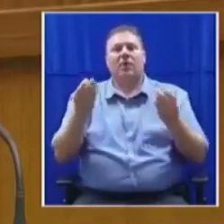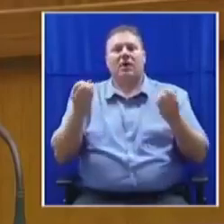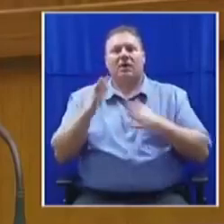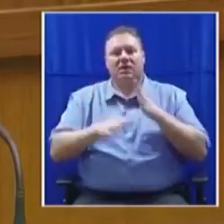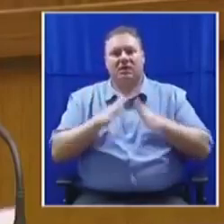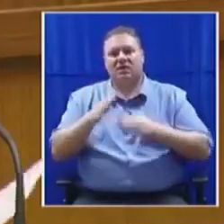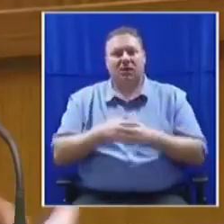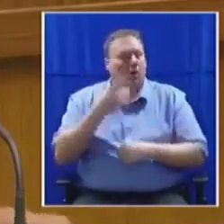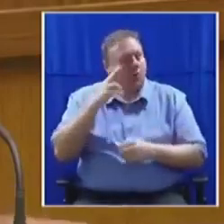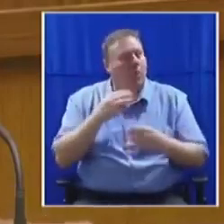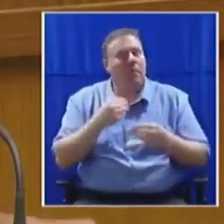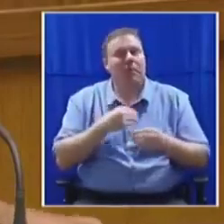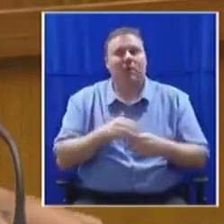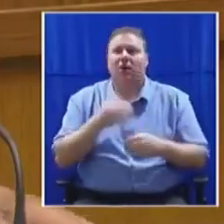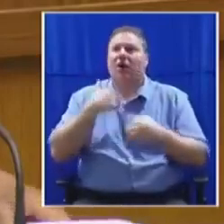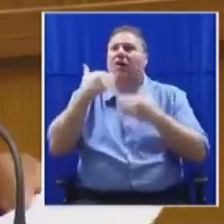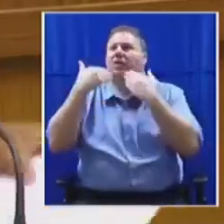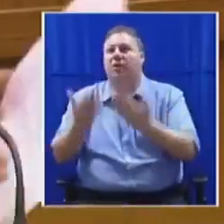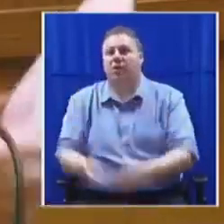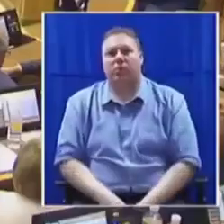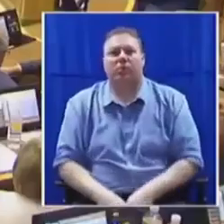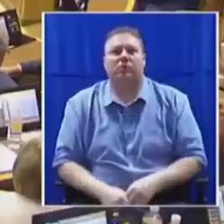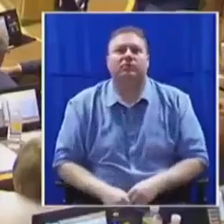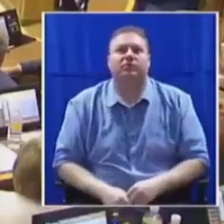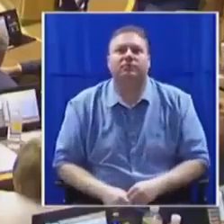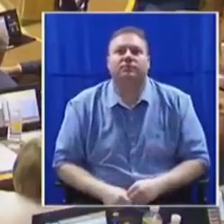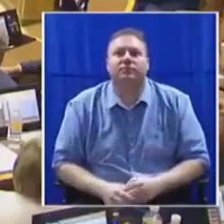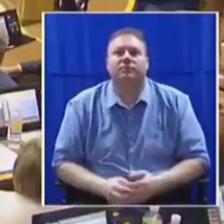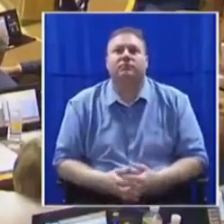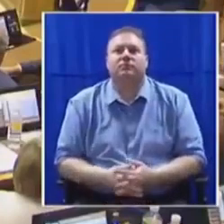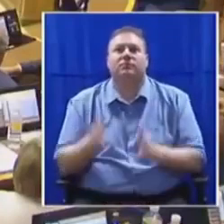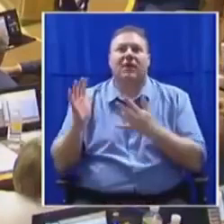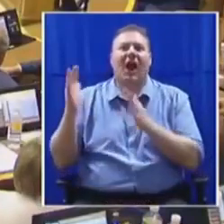economic development. and I thank you. I and you.